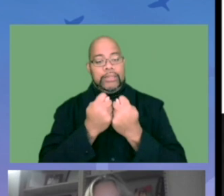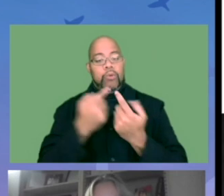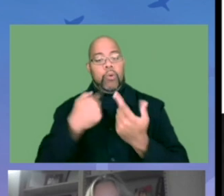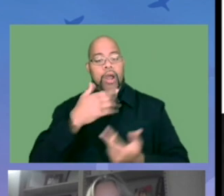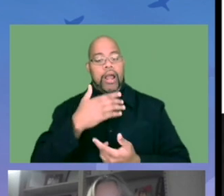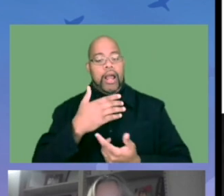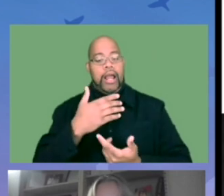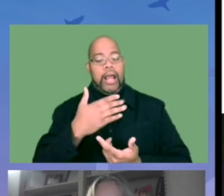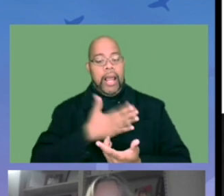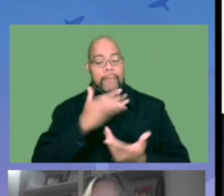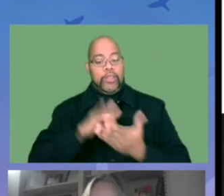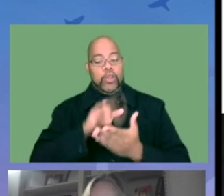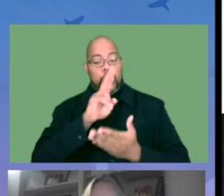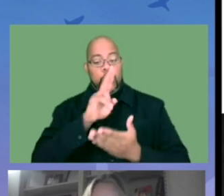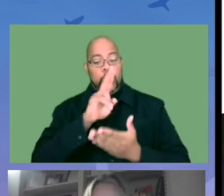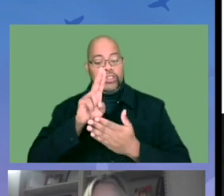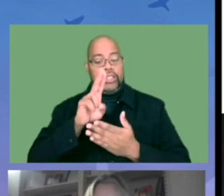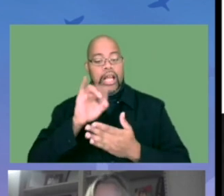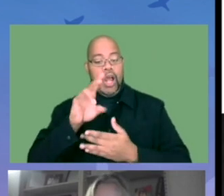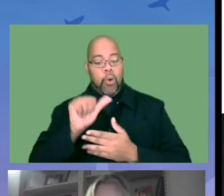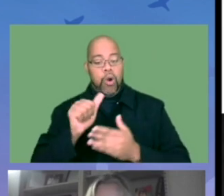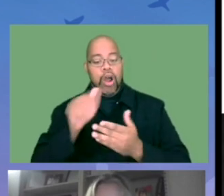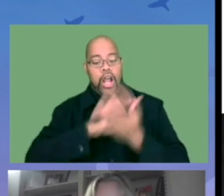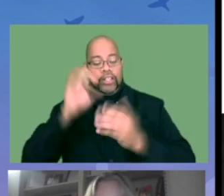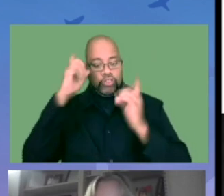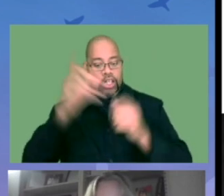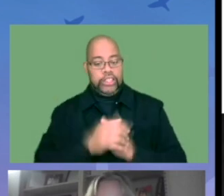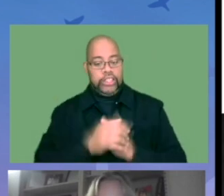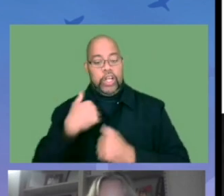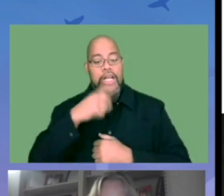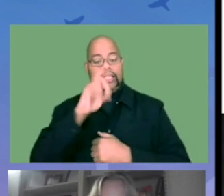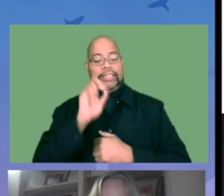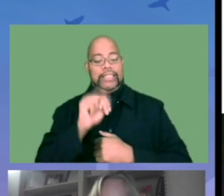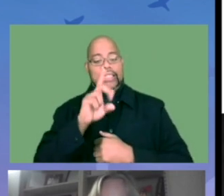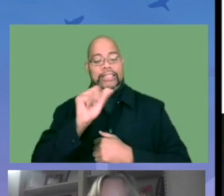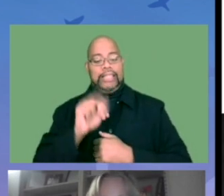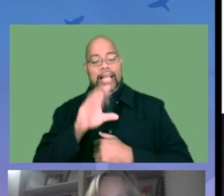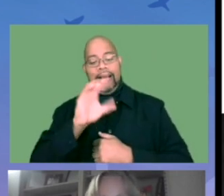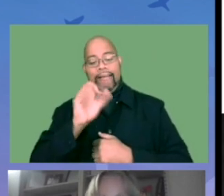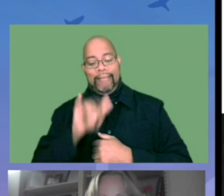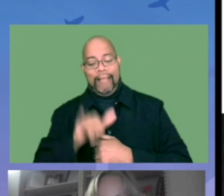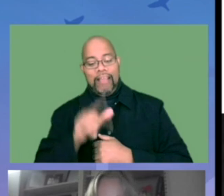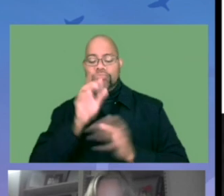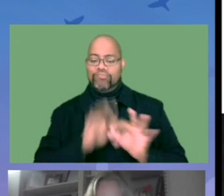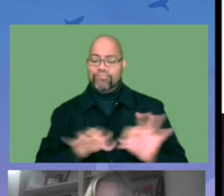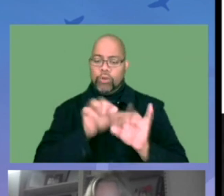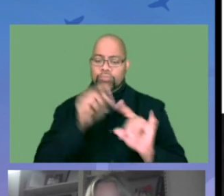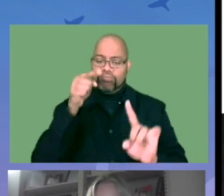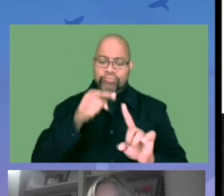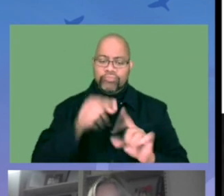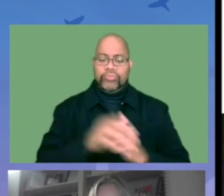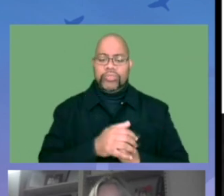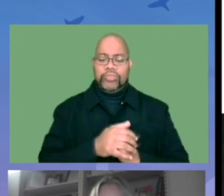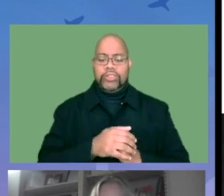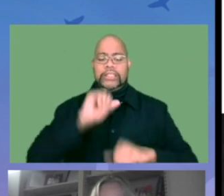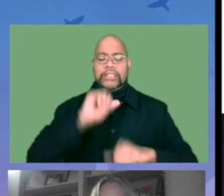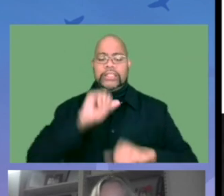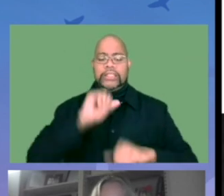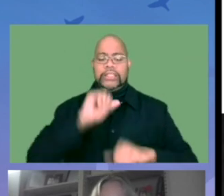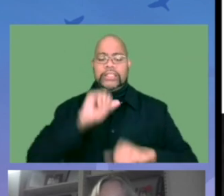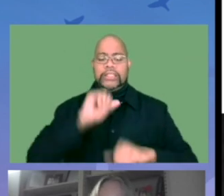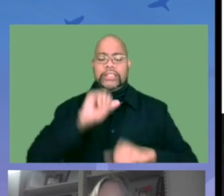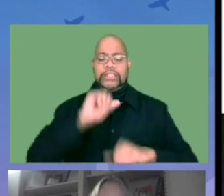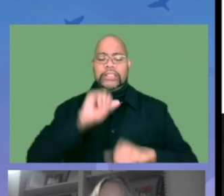of our leadership team. So we are led at the University of Iowa College of Education by our dean, Dan Clay, who is really instrumental in